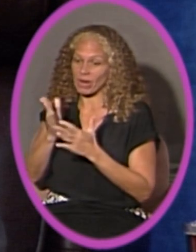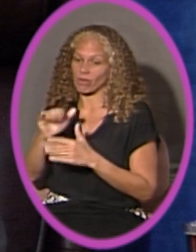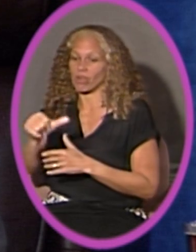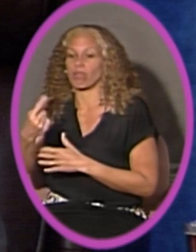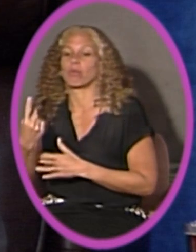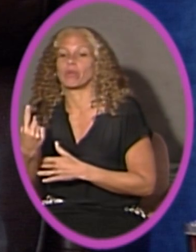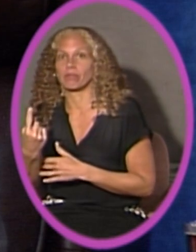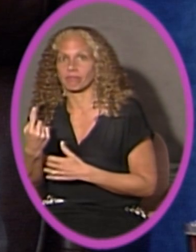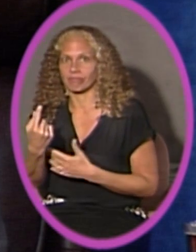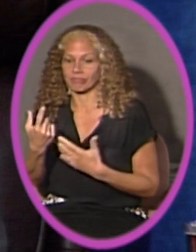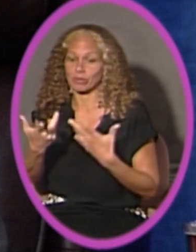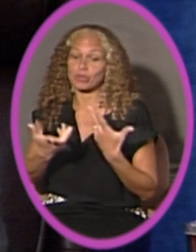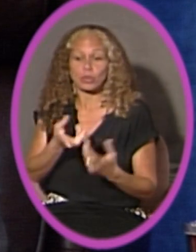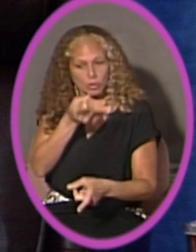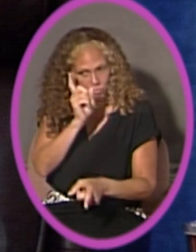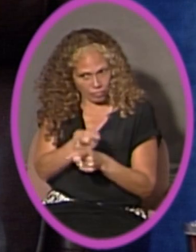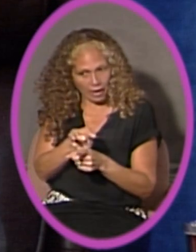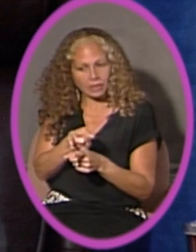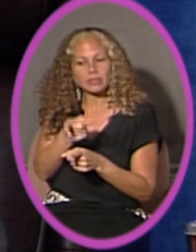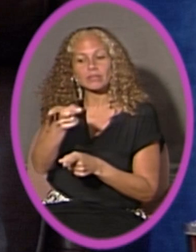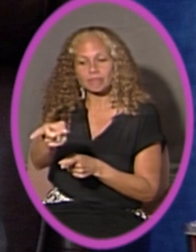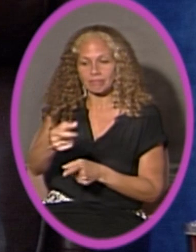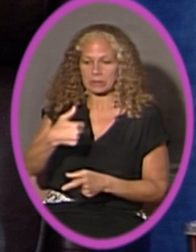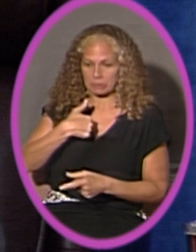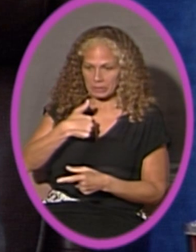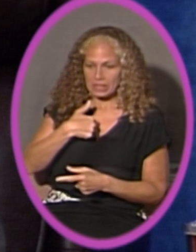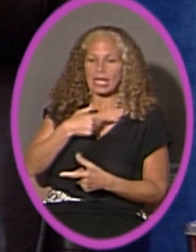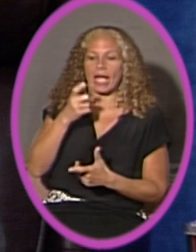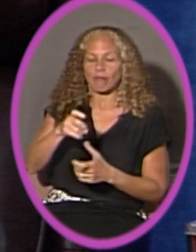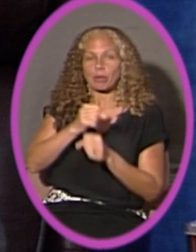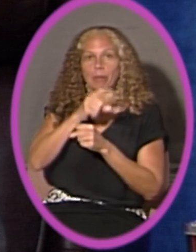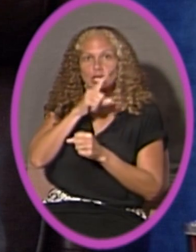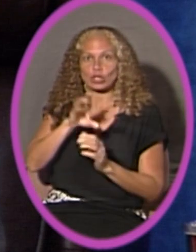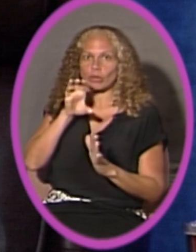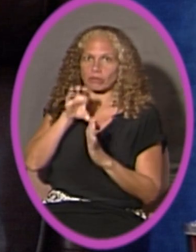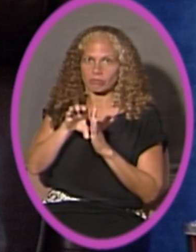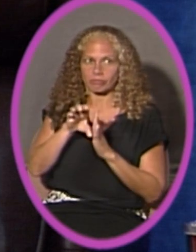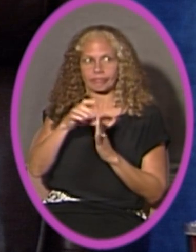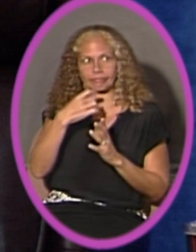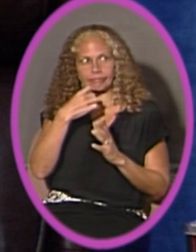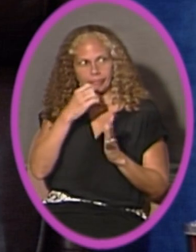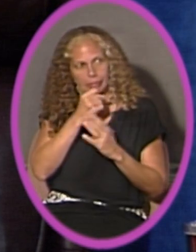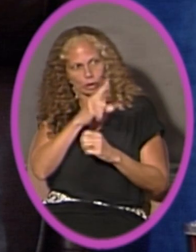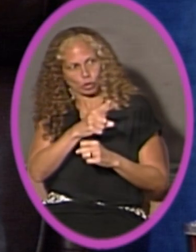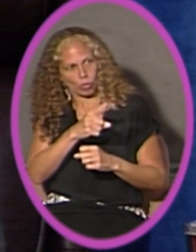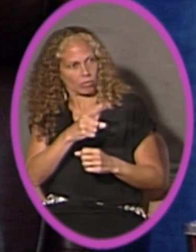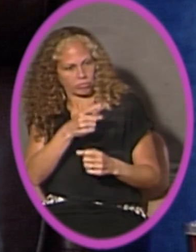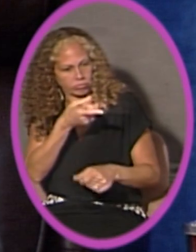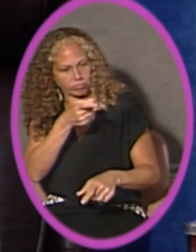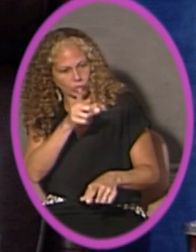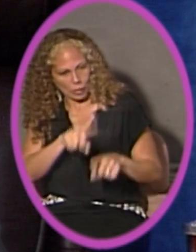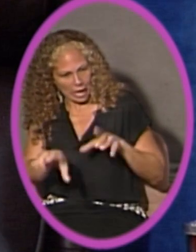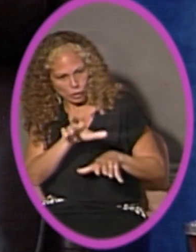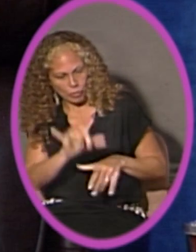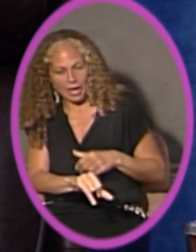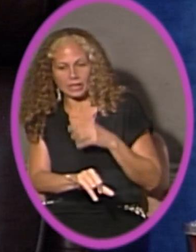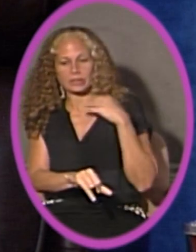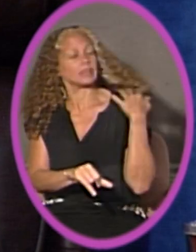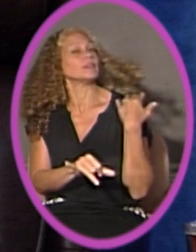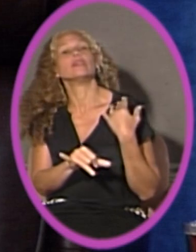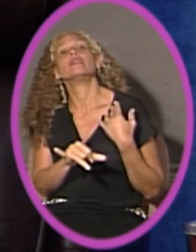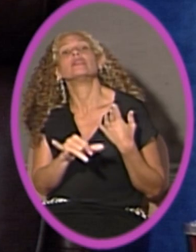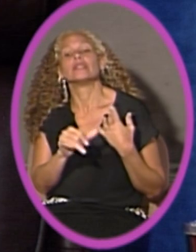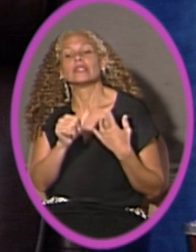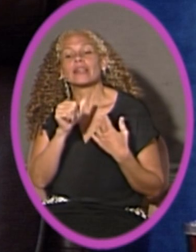So you are absolutely right. I am the one that enforces not to do that, but it became something that I was